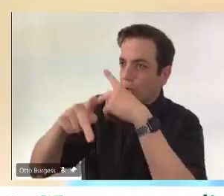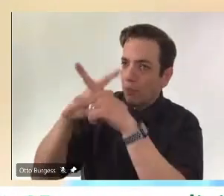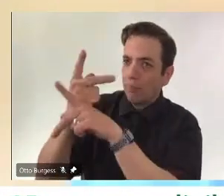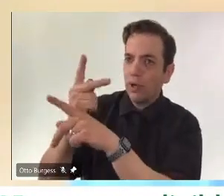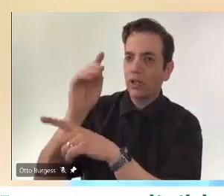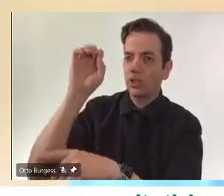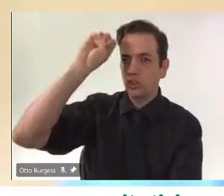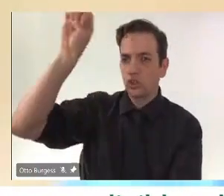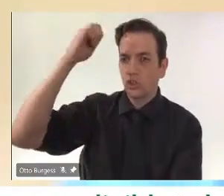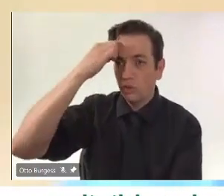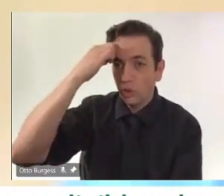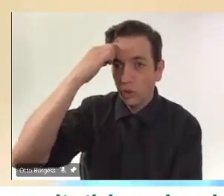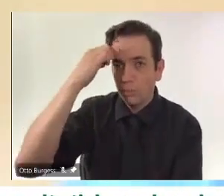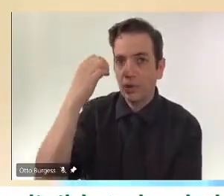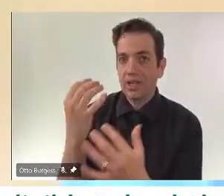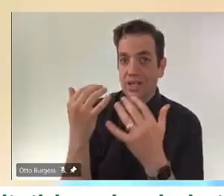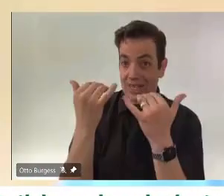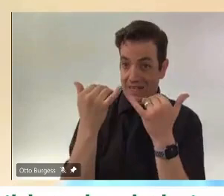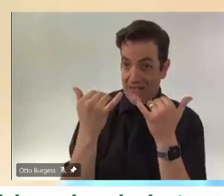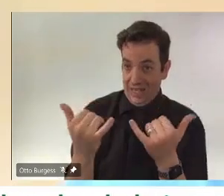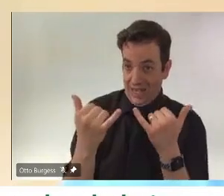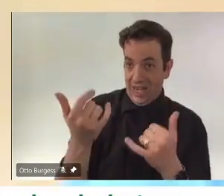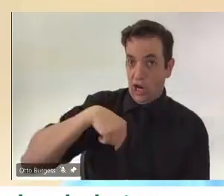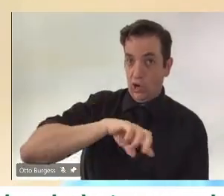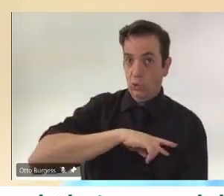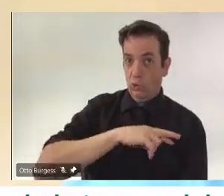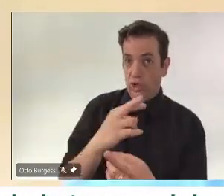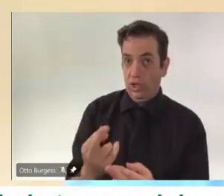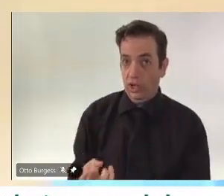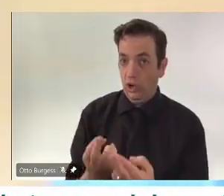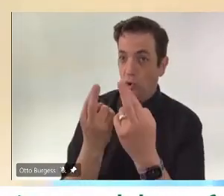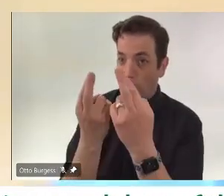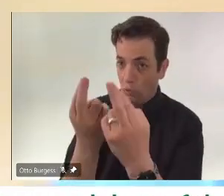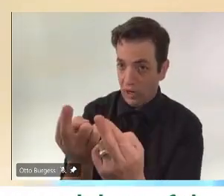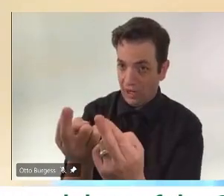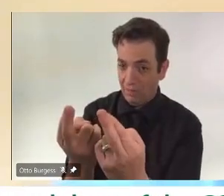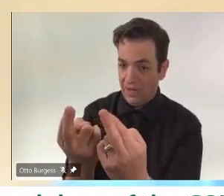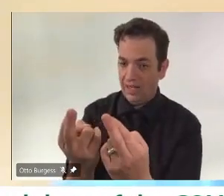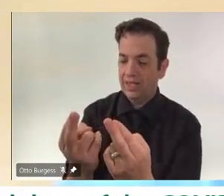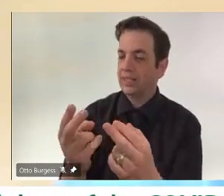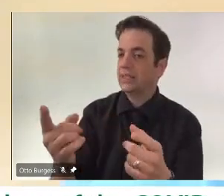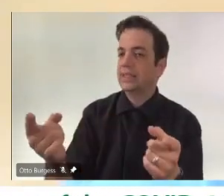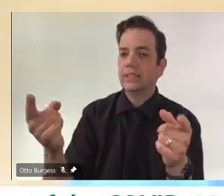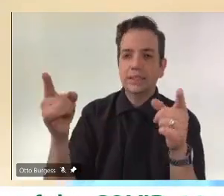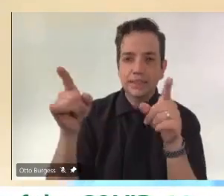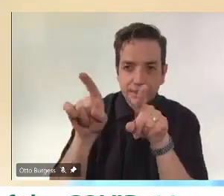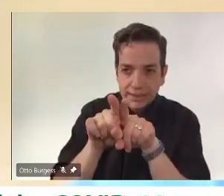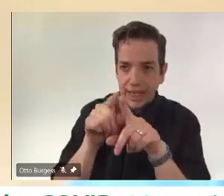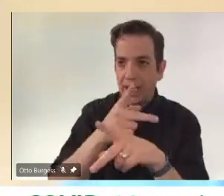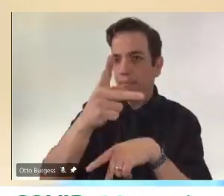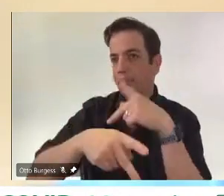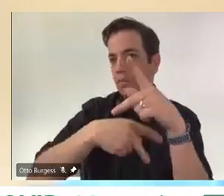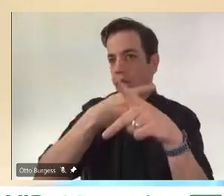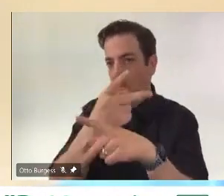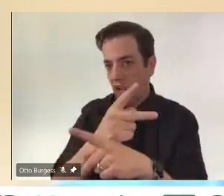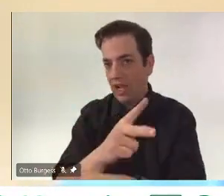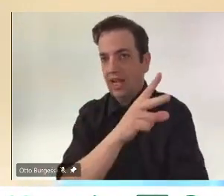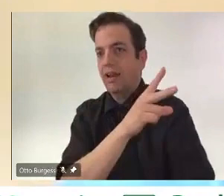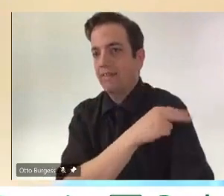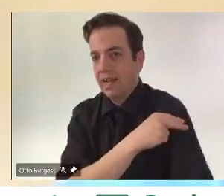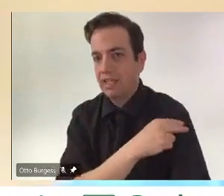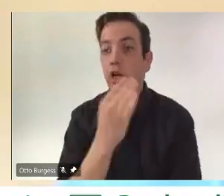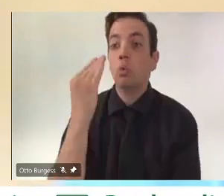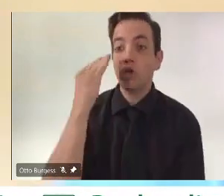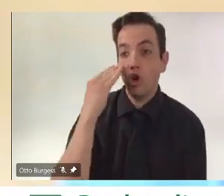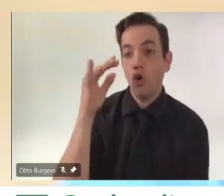you get the same second dose of the vaccine you got as the first dose, certainly there's good evidence to support that. If for whatever